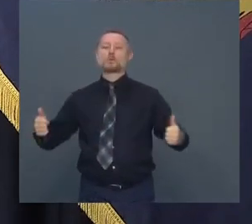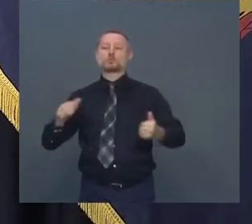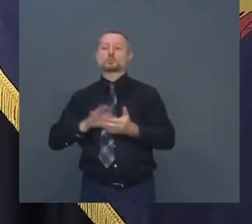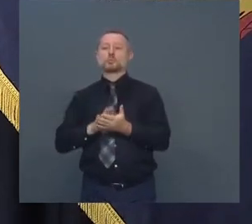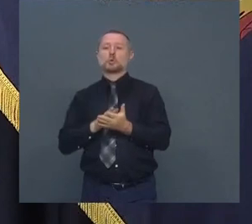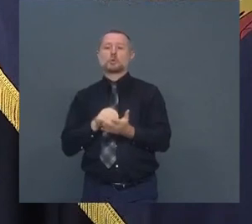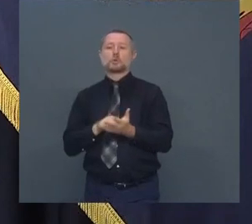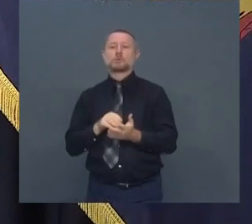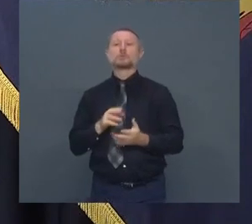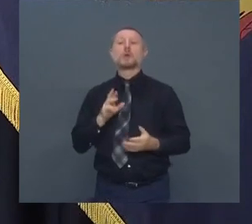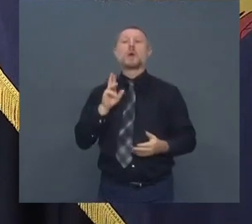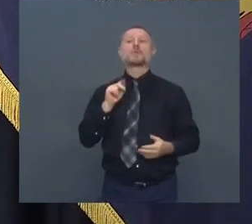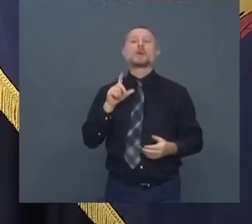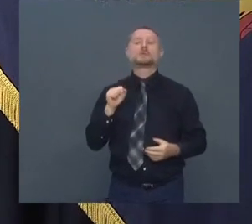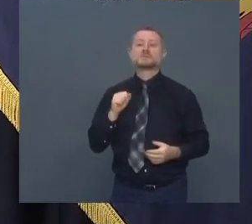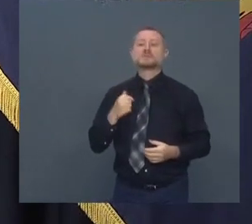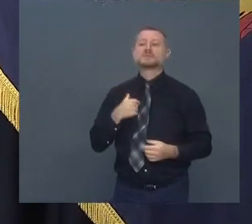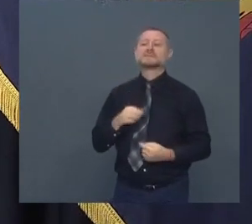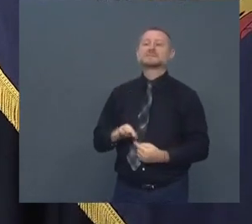extenuating circumstances